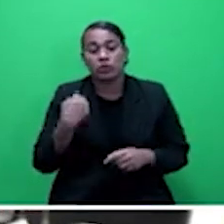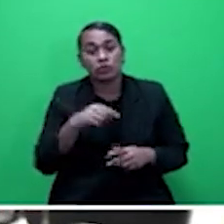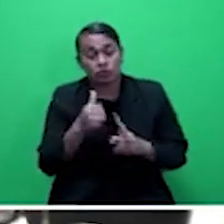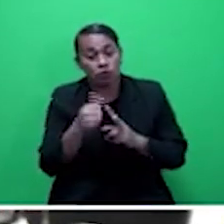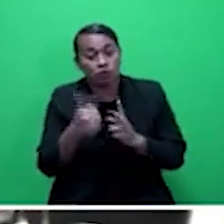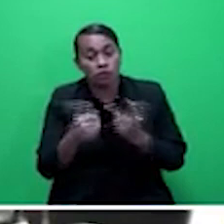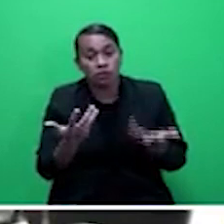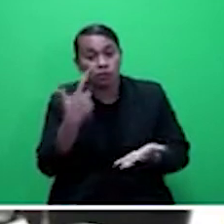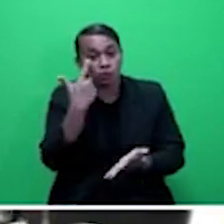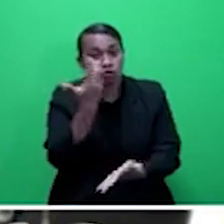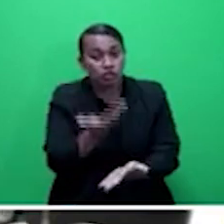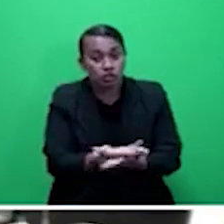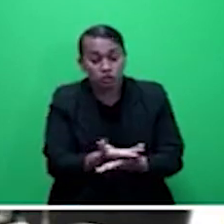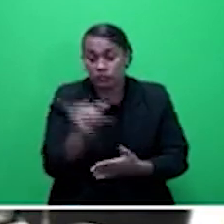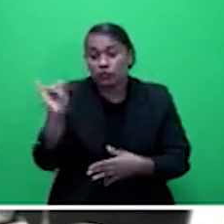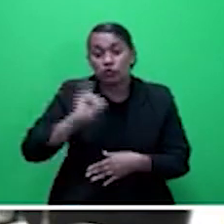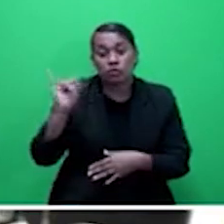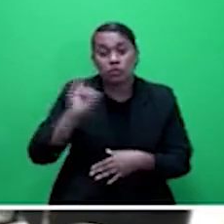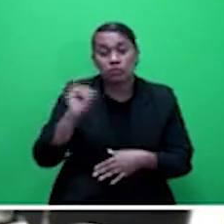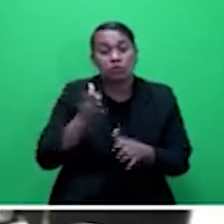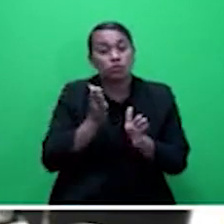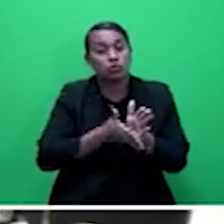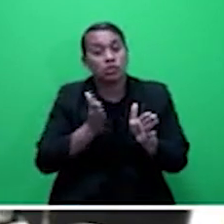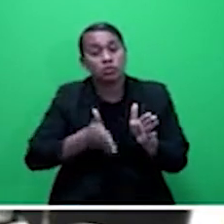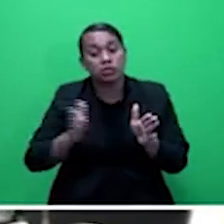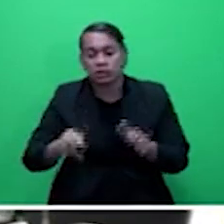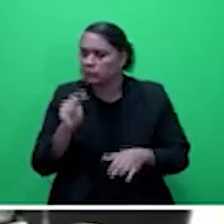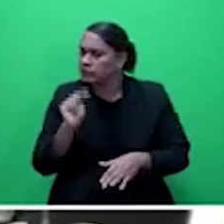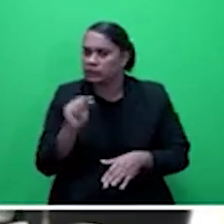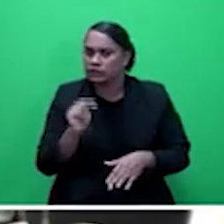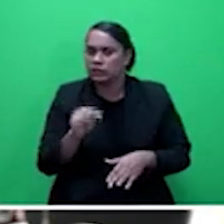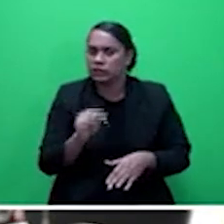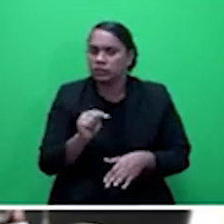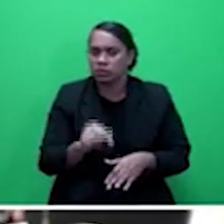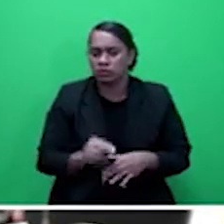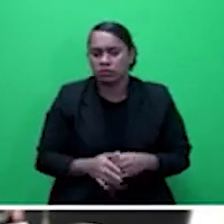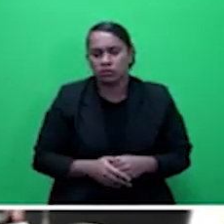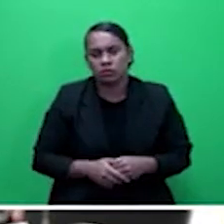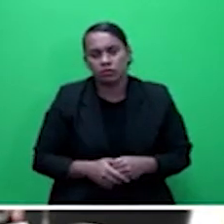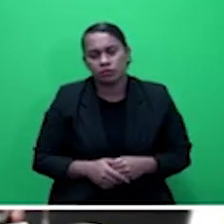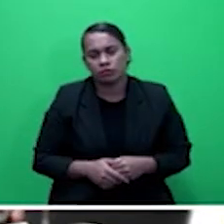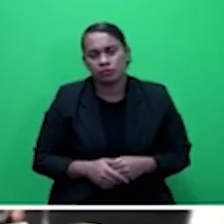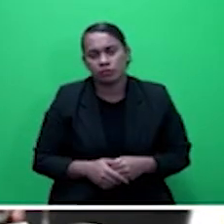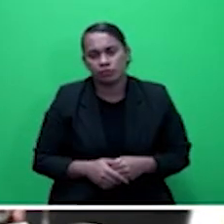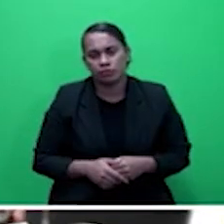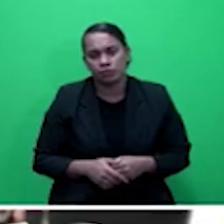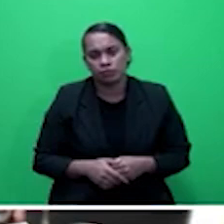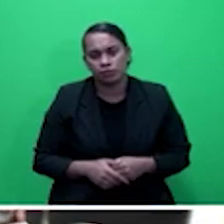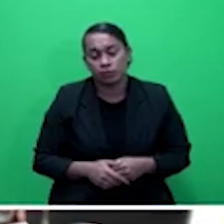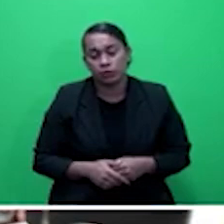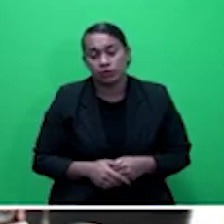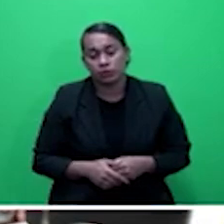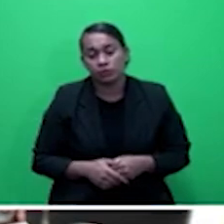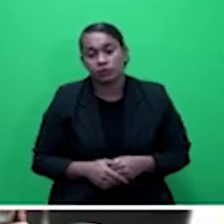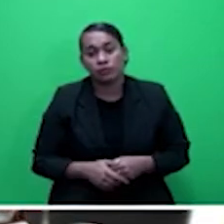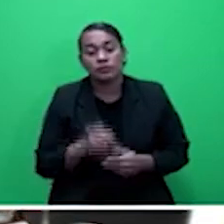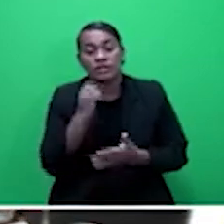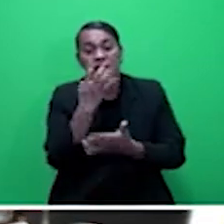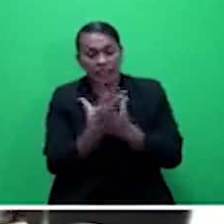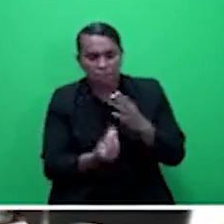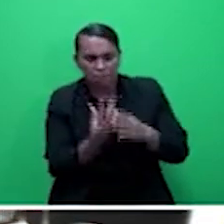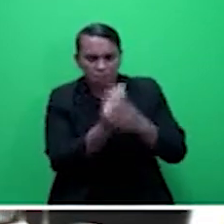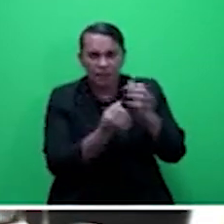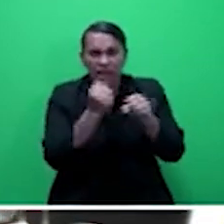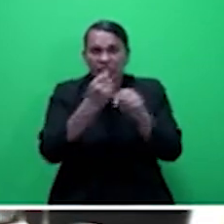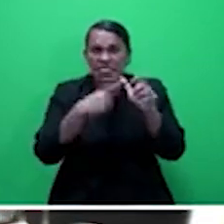industry needs to bridge the insurance protection gap. Somewhat similar